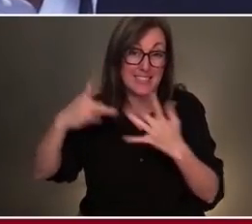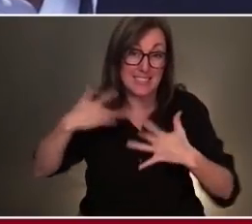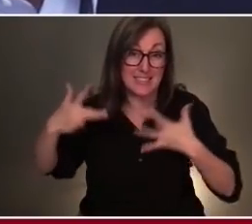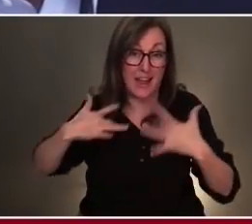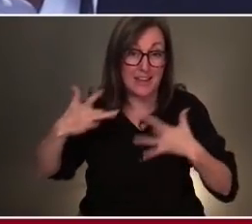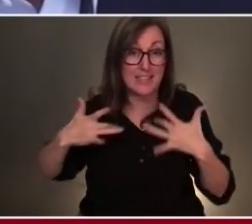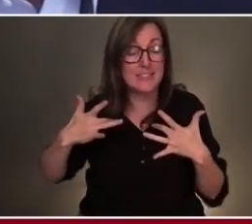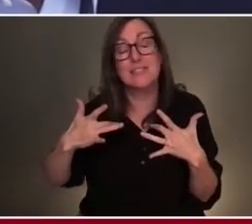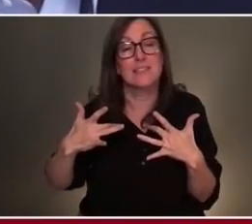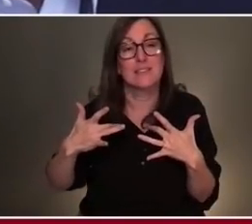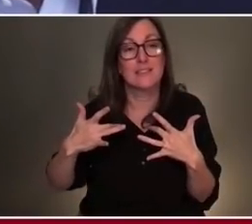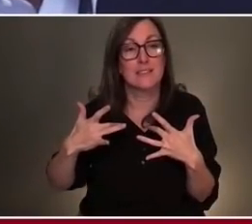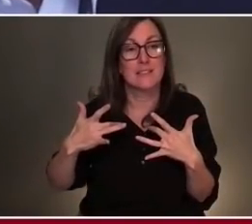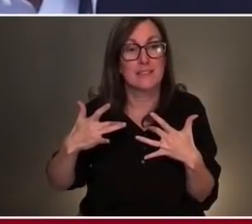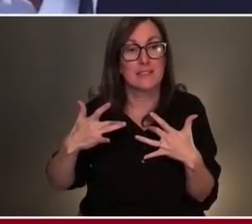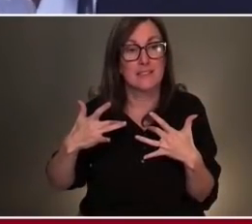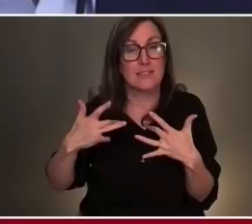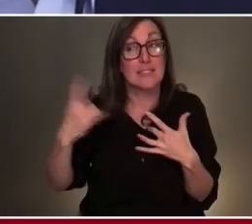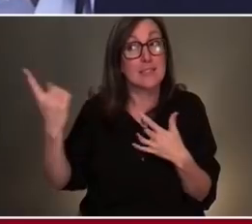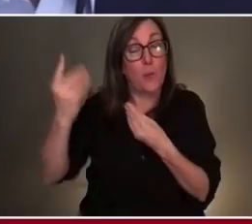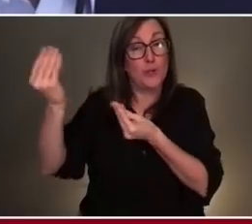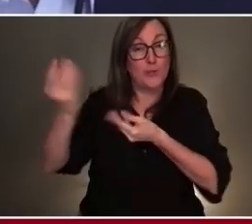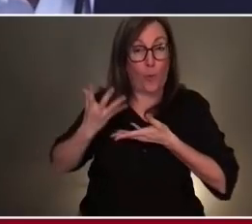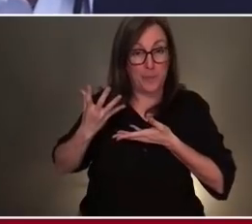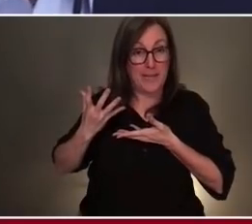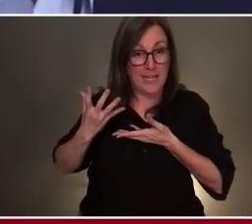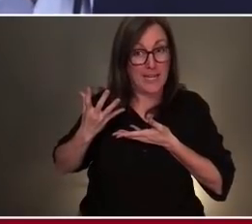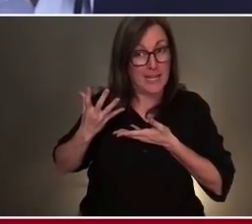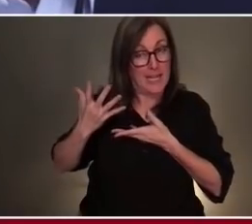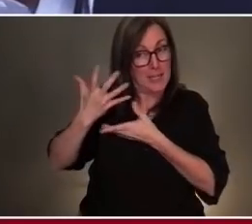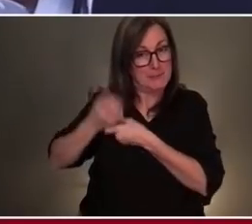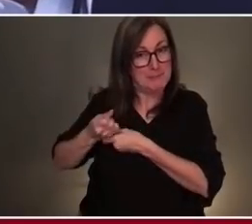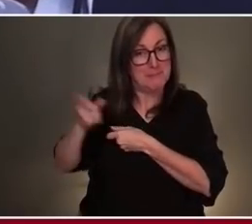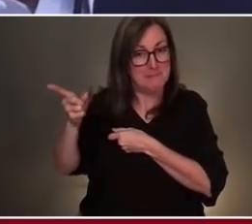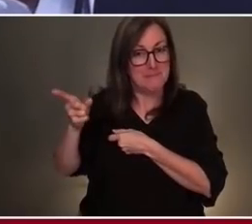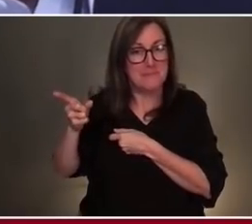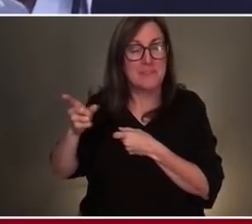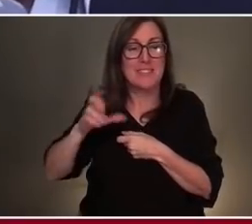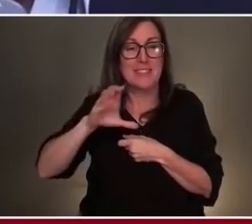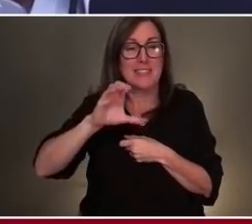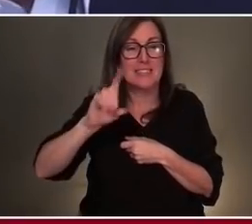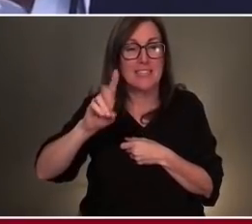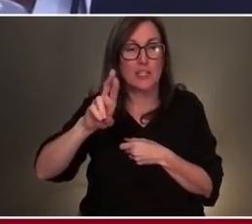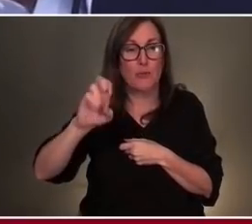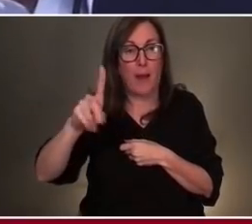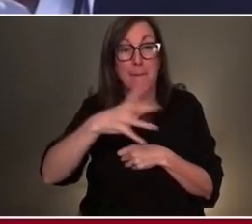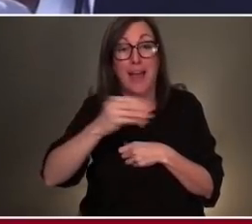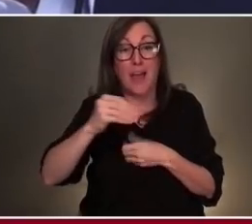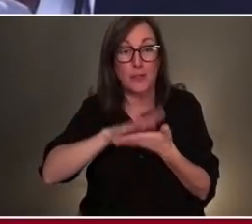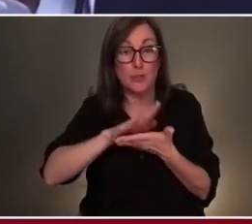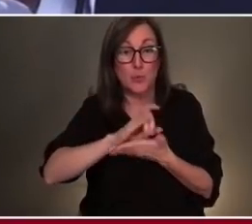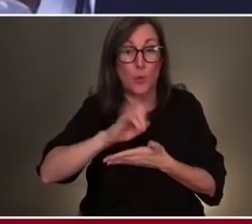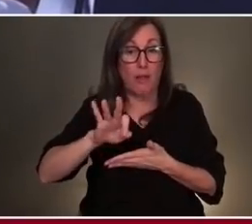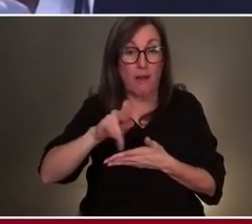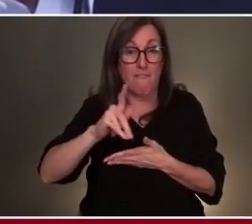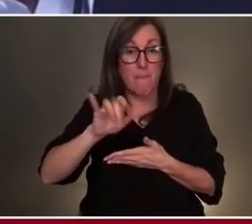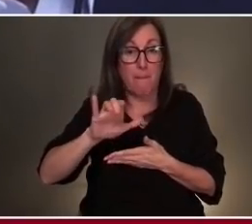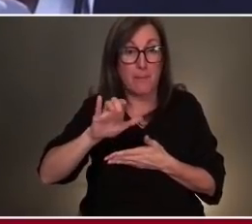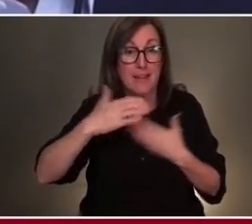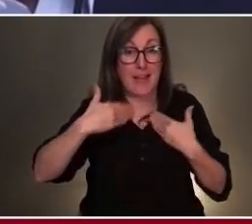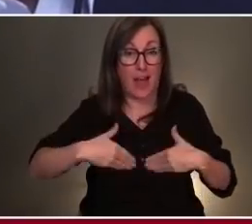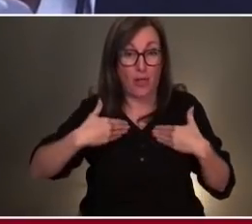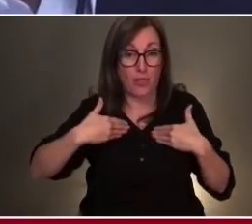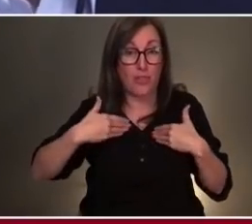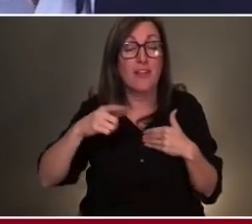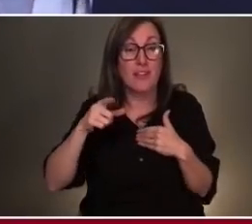I've been told, I have it under good authority, that the SIDRAP and the School of Public Health are embarking on a campaign,